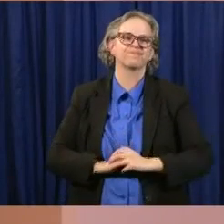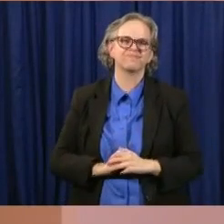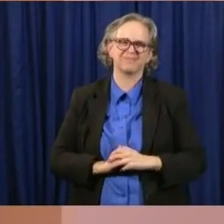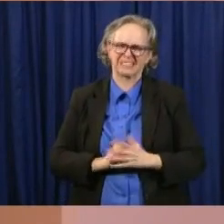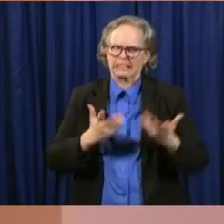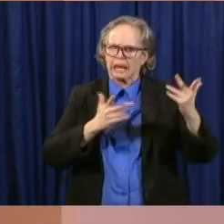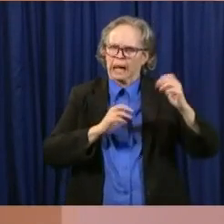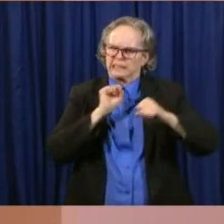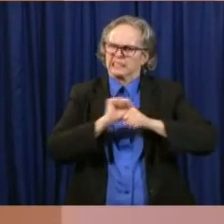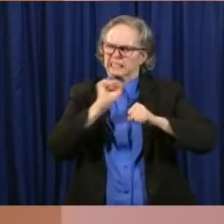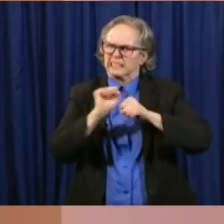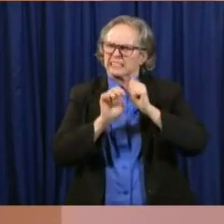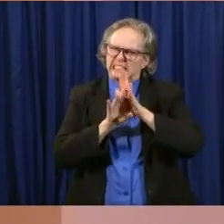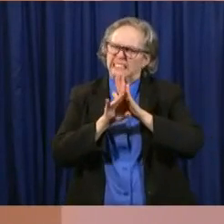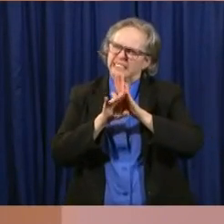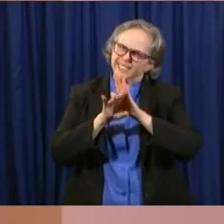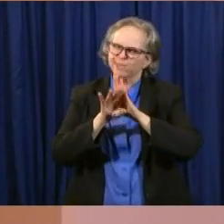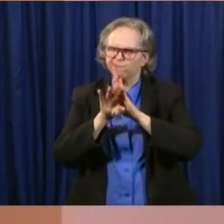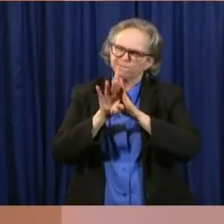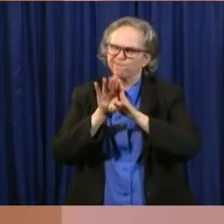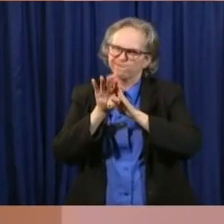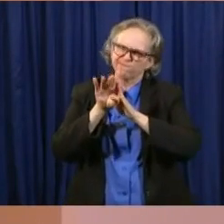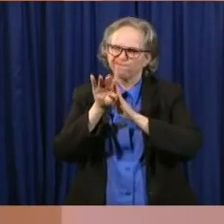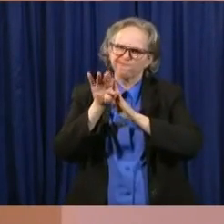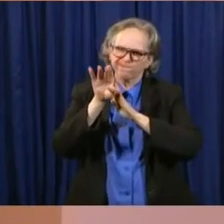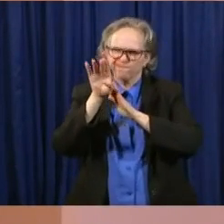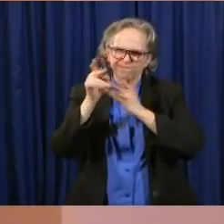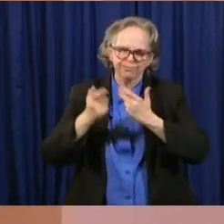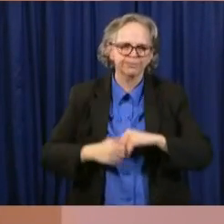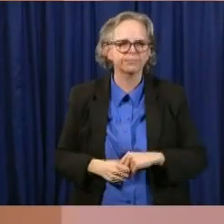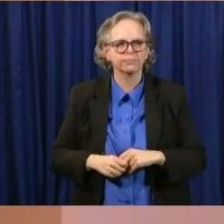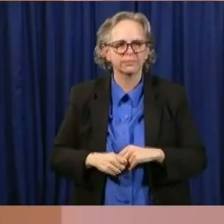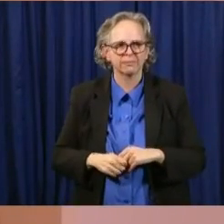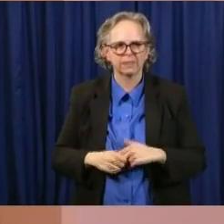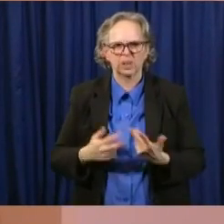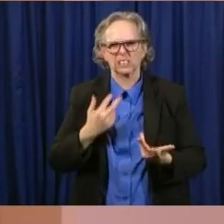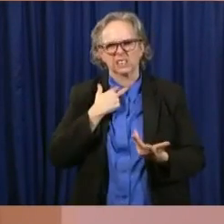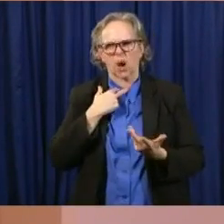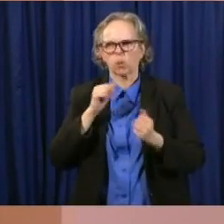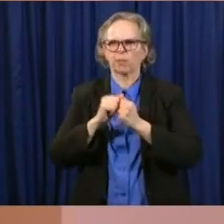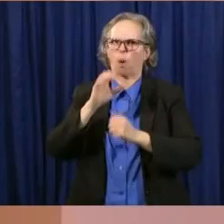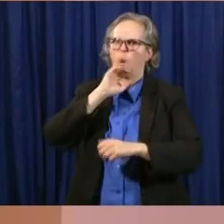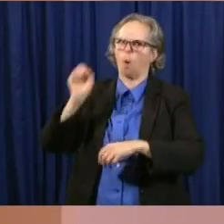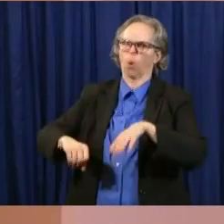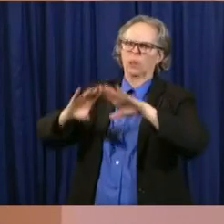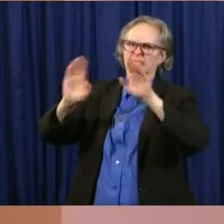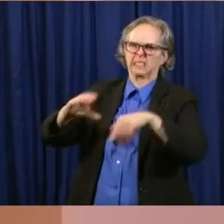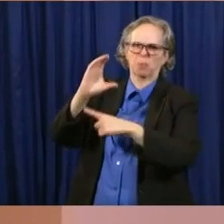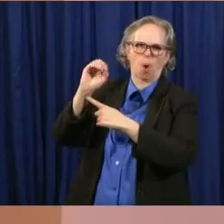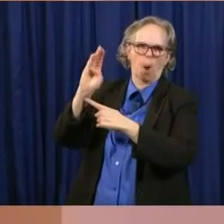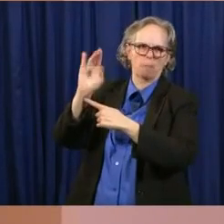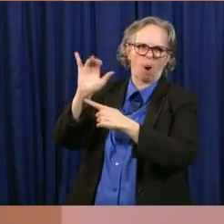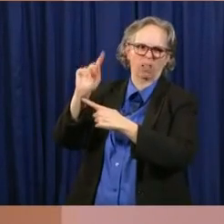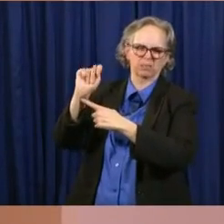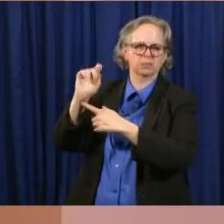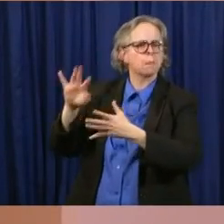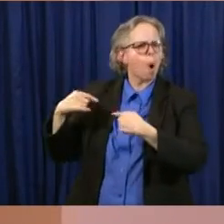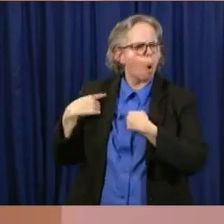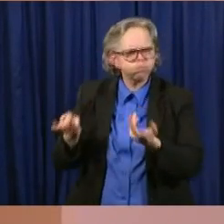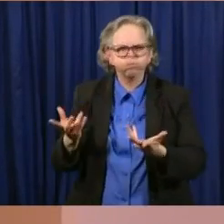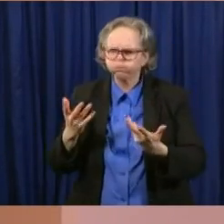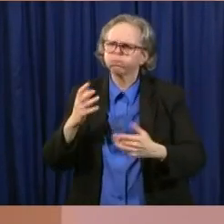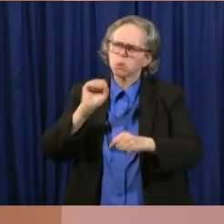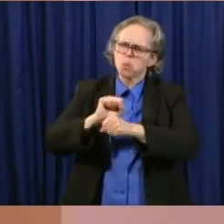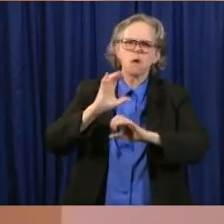we're in this battle with, with the, uh, system that we have. And it worked well. Uh, when the unemployment